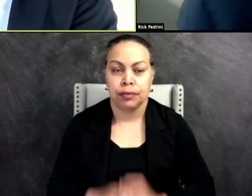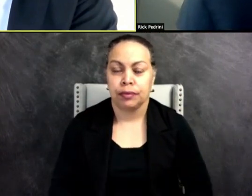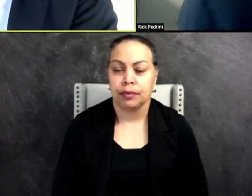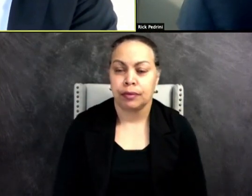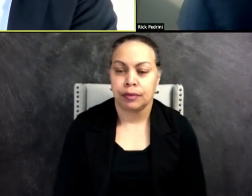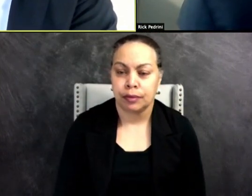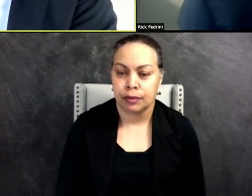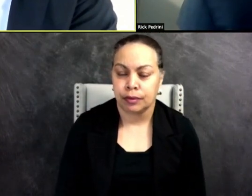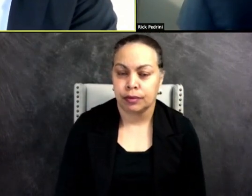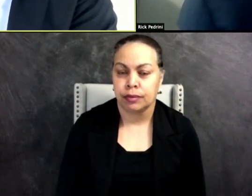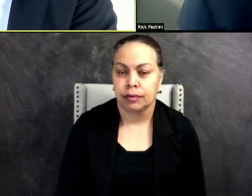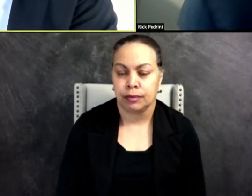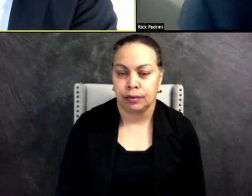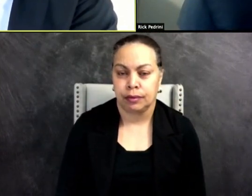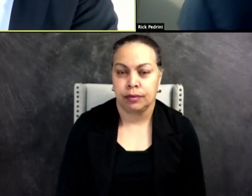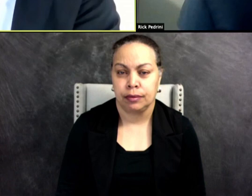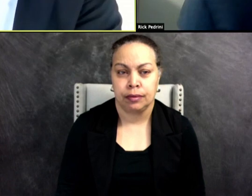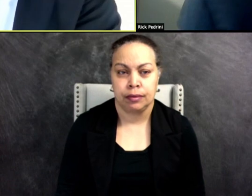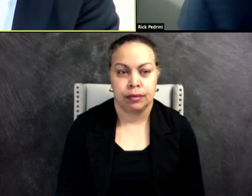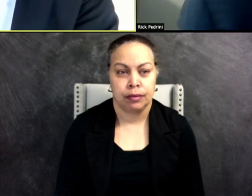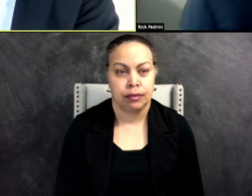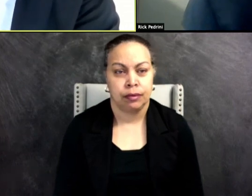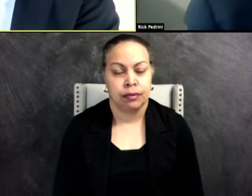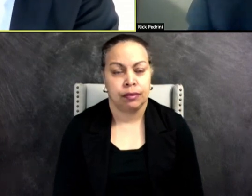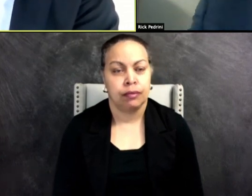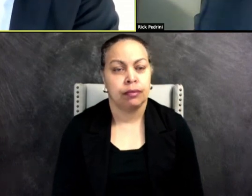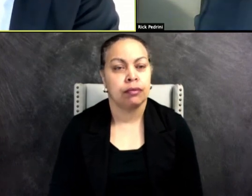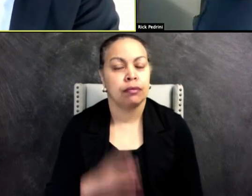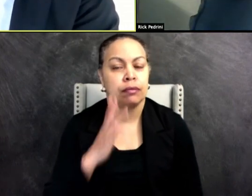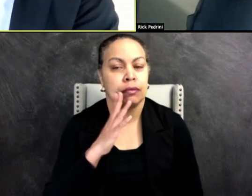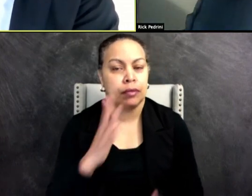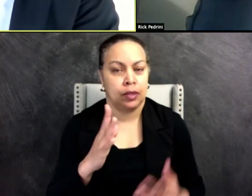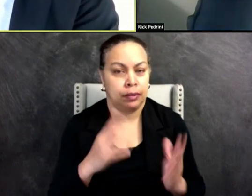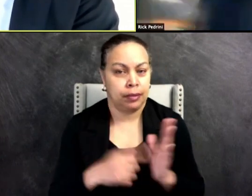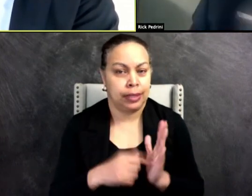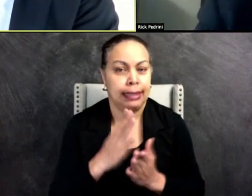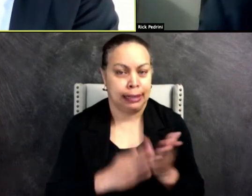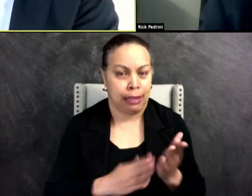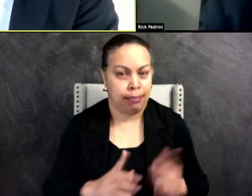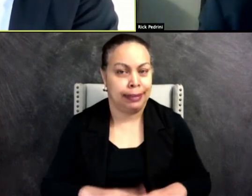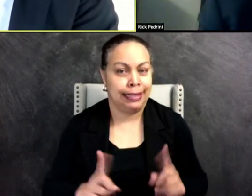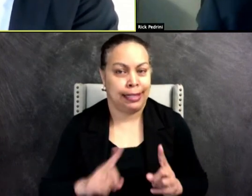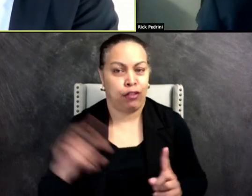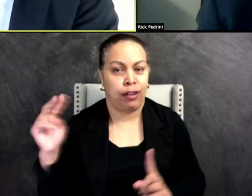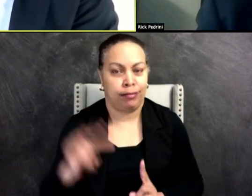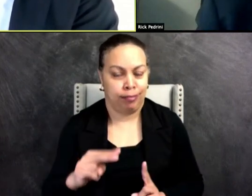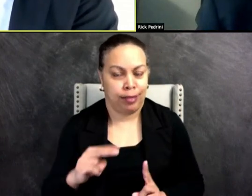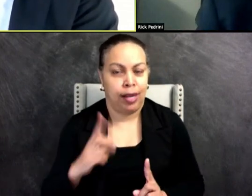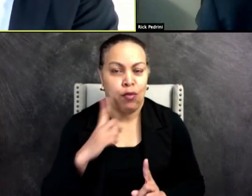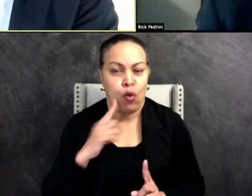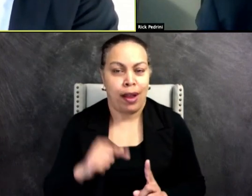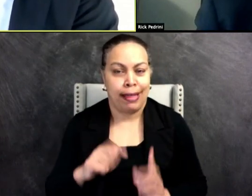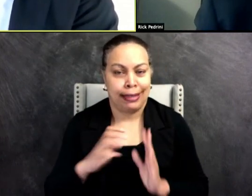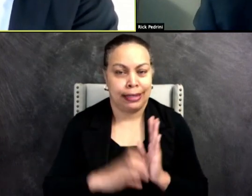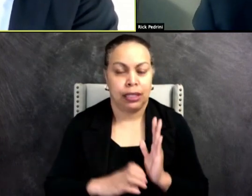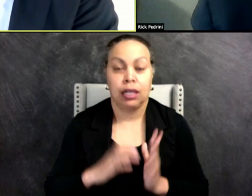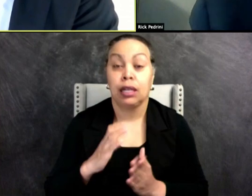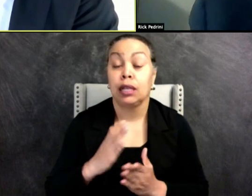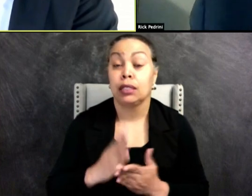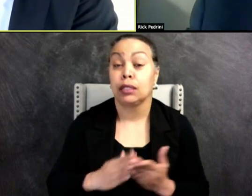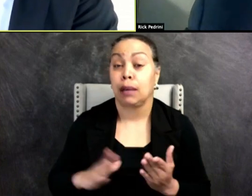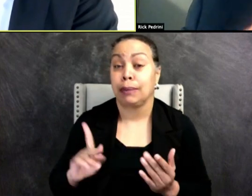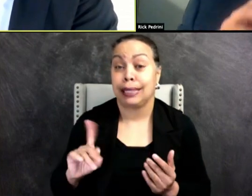and show some, um, some diversity and sort of the feedback on this call. So Katina Silverman had a comment. She said, I'm a long-time member